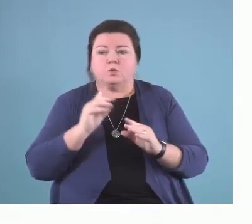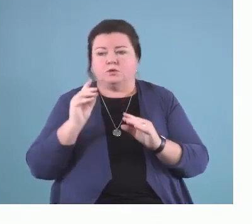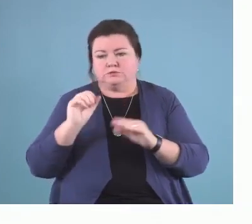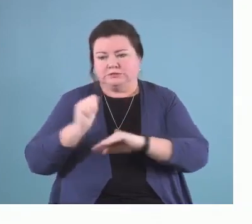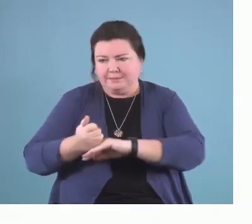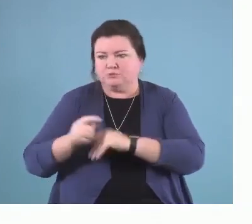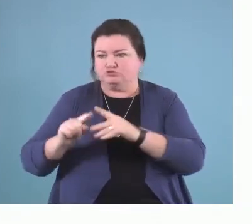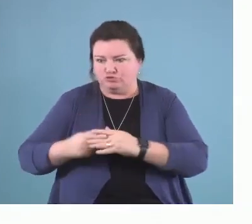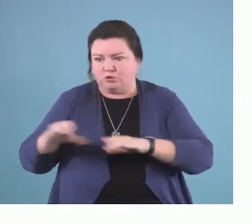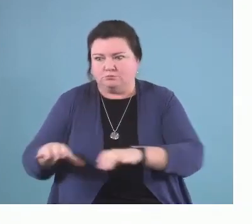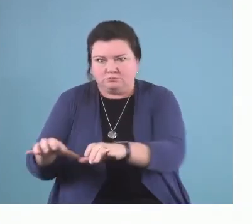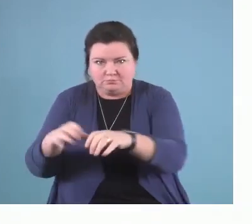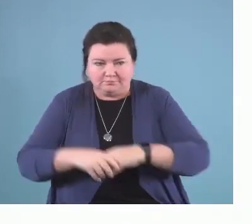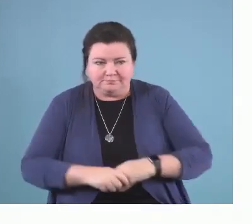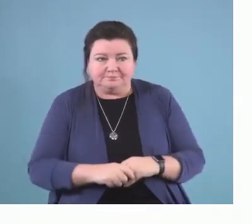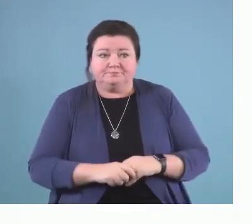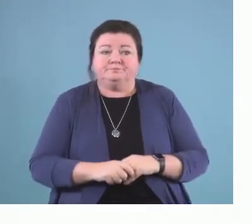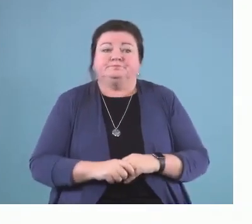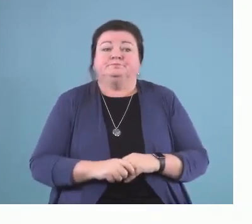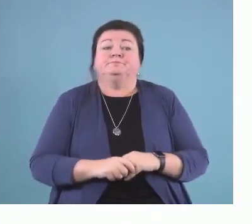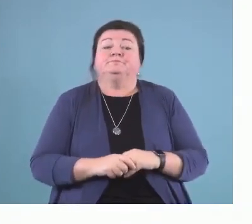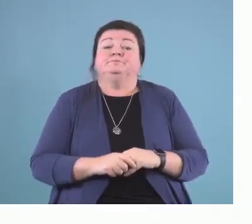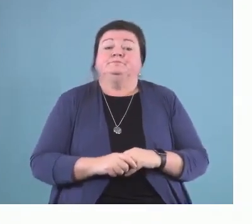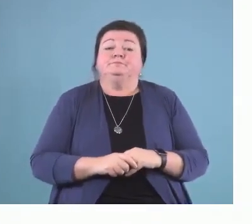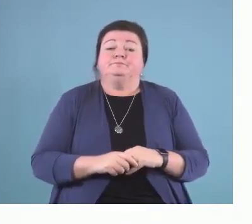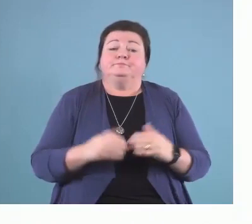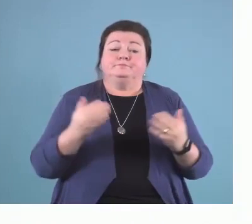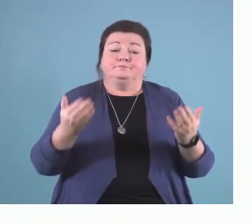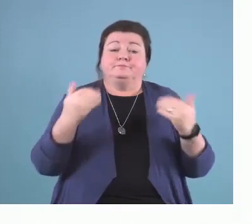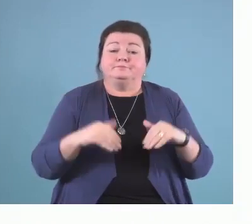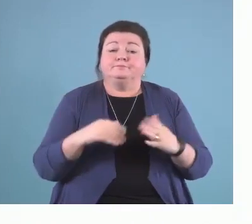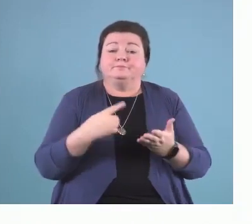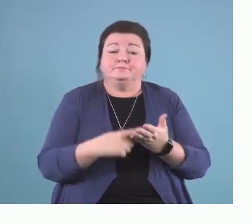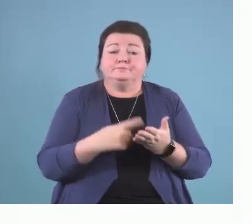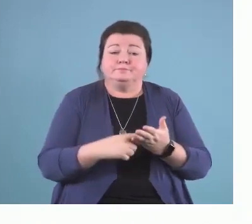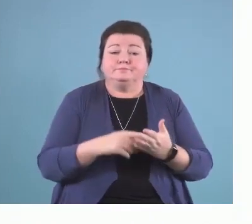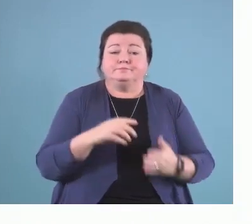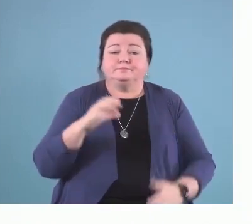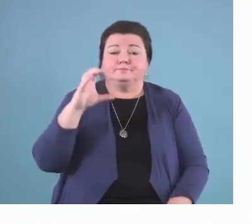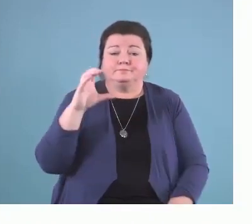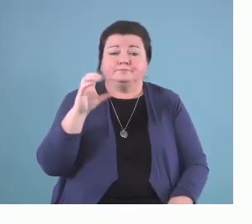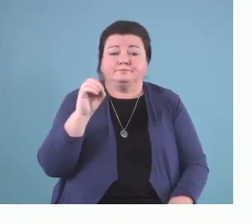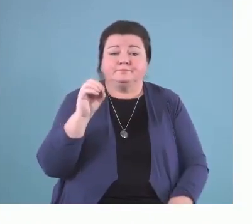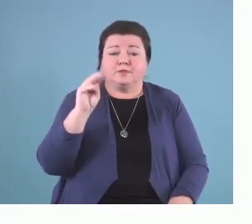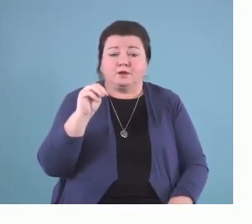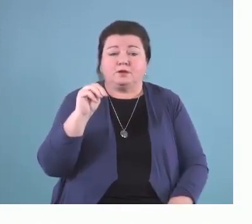So, now I want to move to what I'm going to call the COM-B model because it's the newer